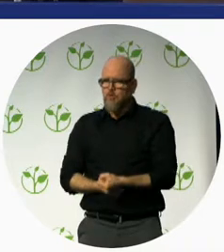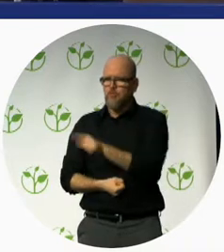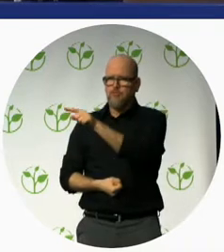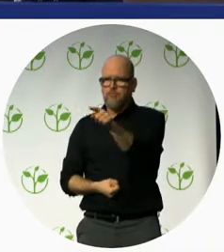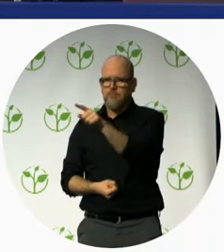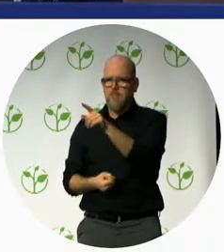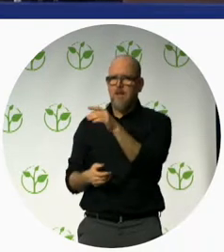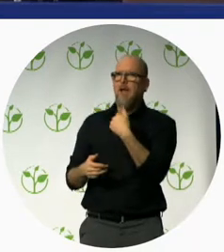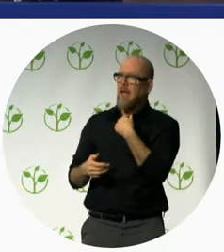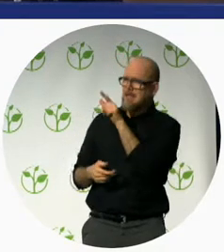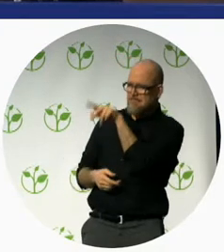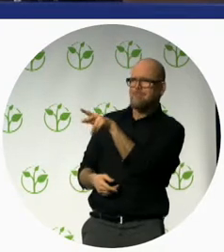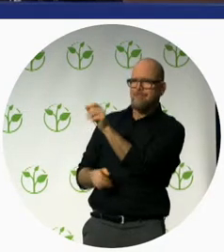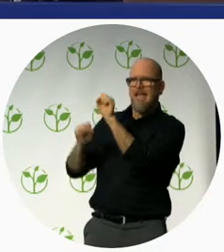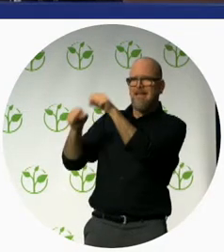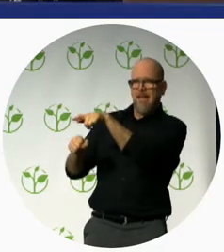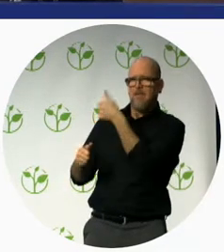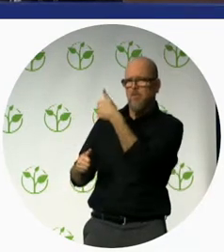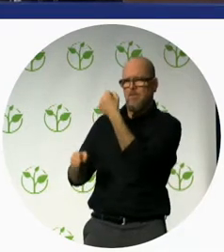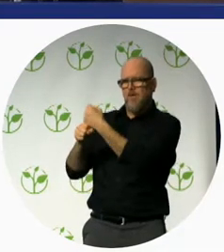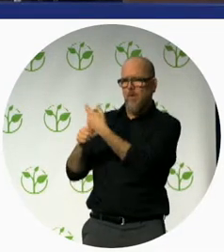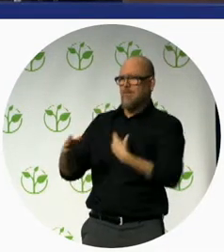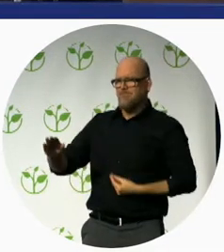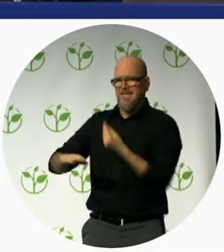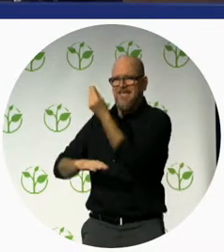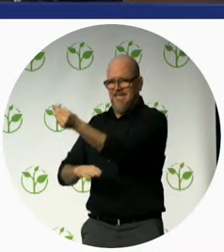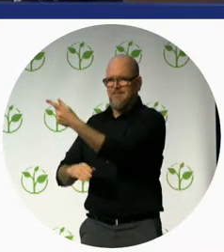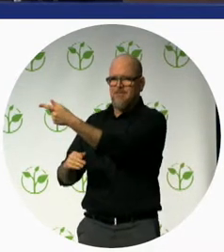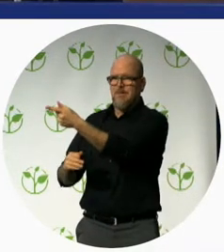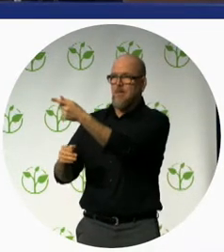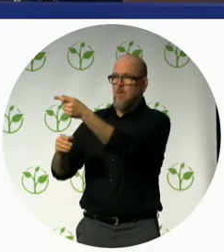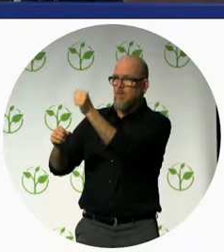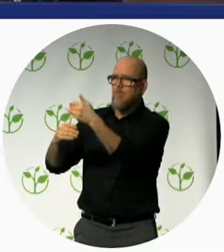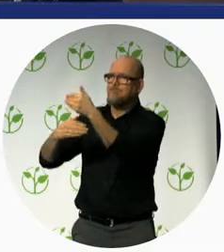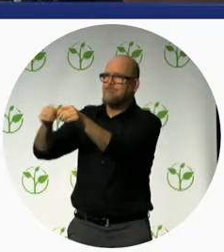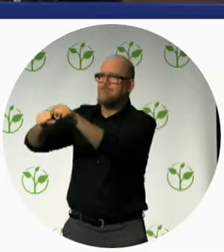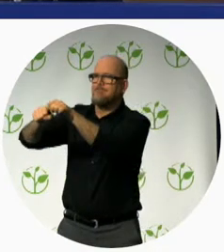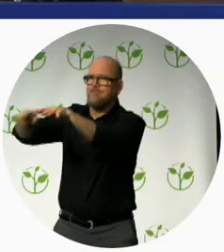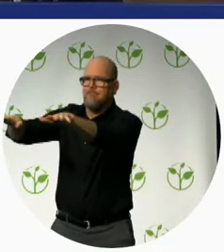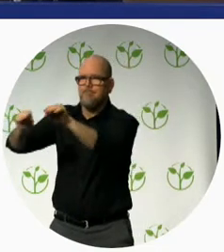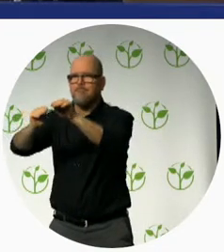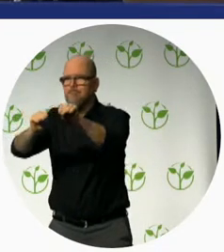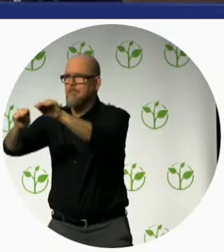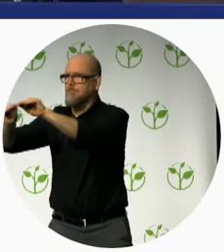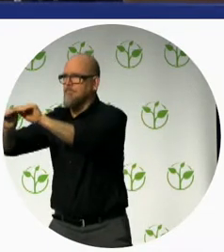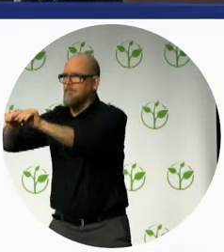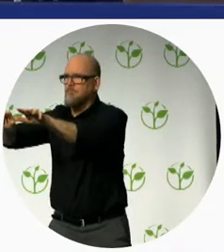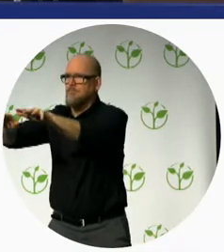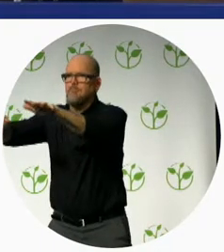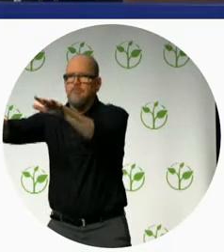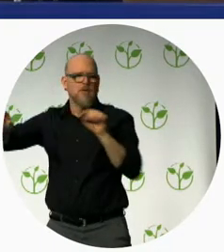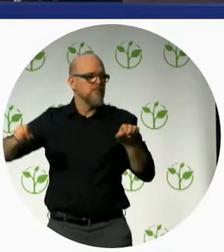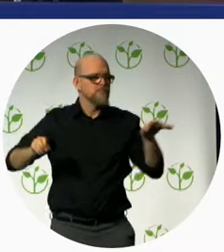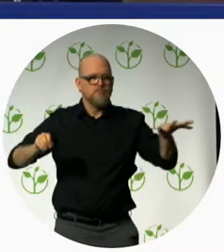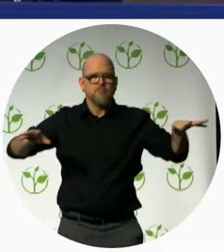and we are giving them the information and they are spreading that information through their network through their regular vocation